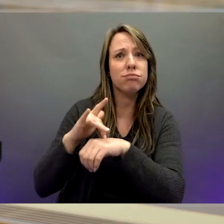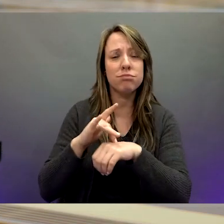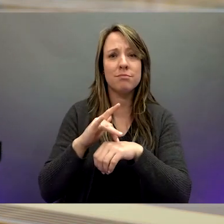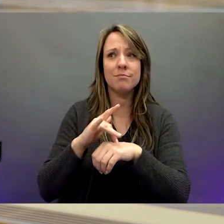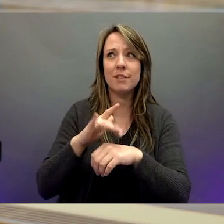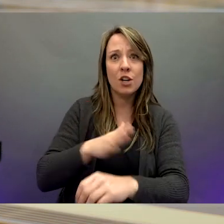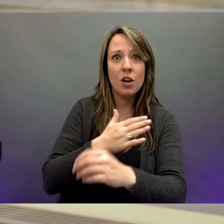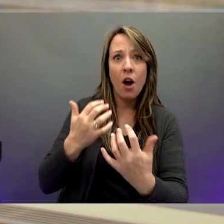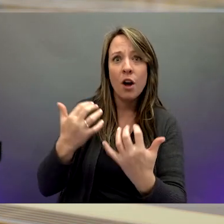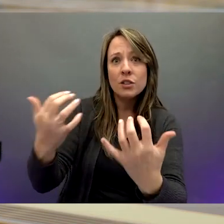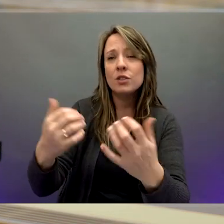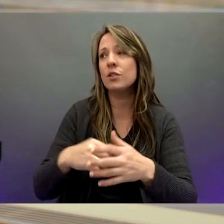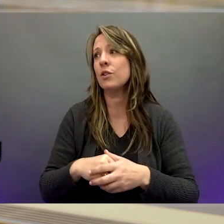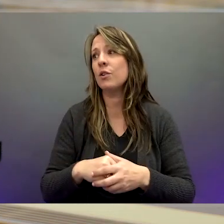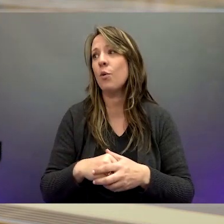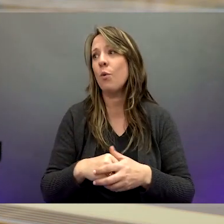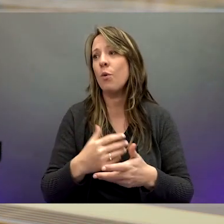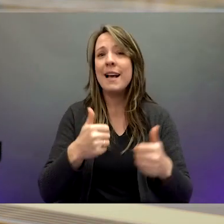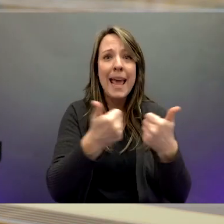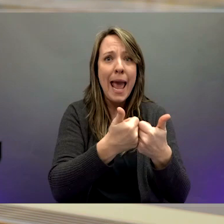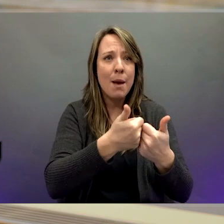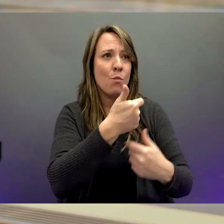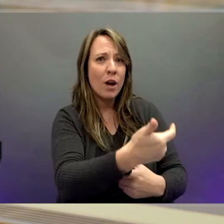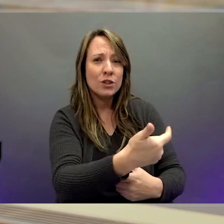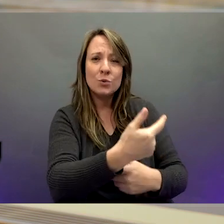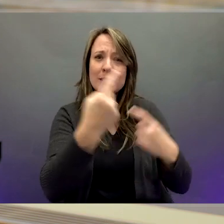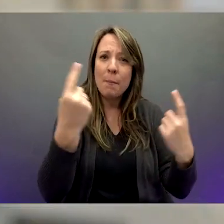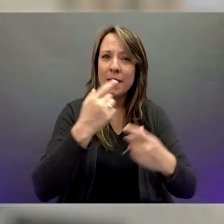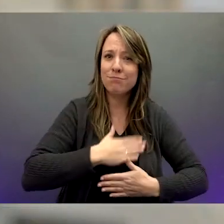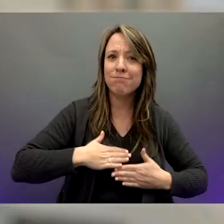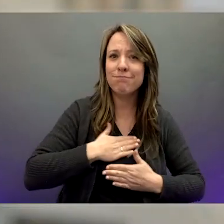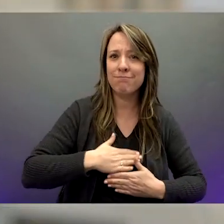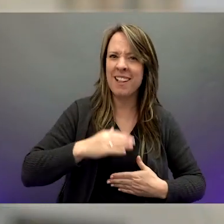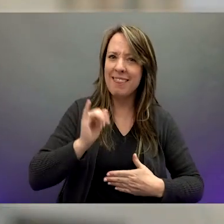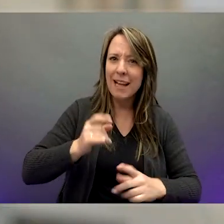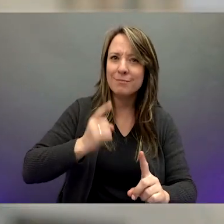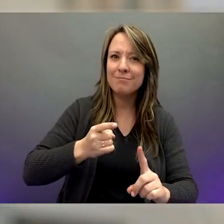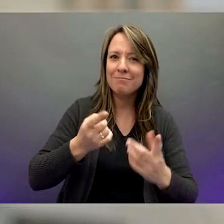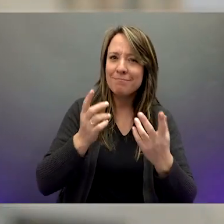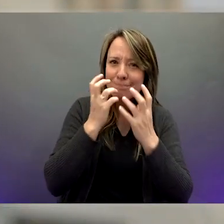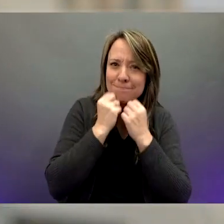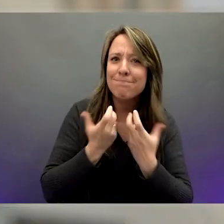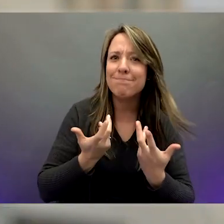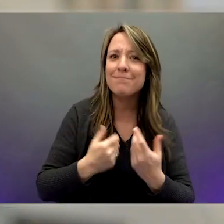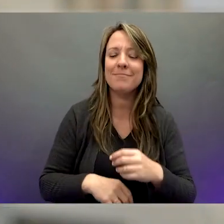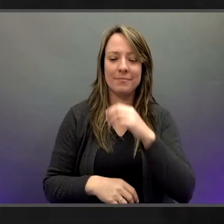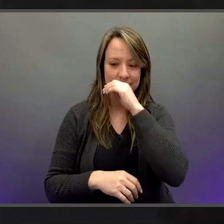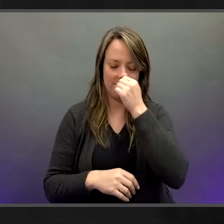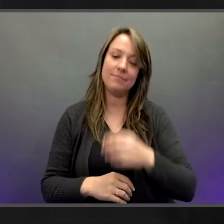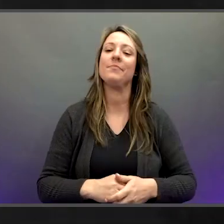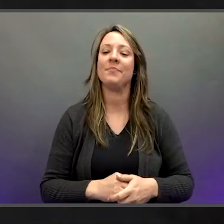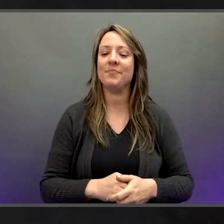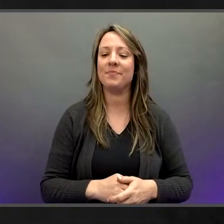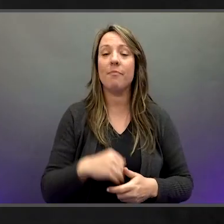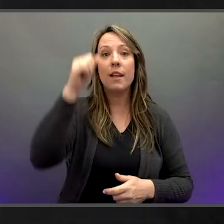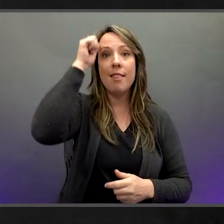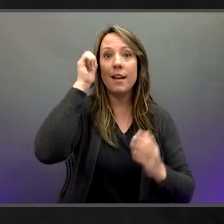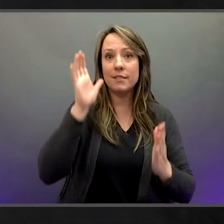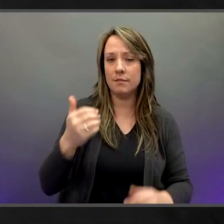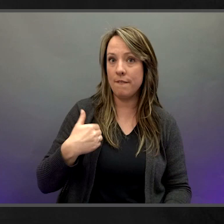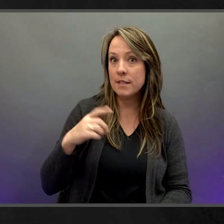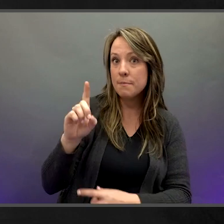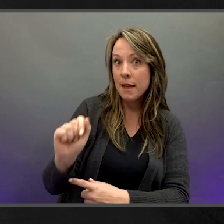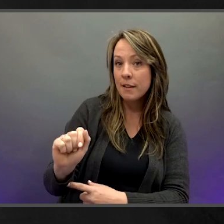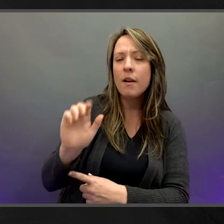to a concert or something or go to a game one night. That's what that means to me. Alaskans with